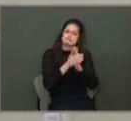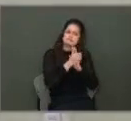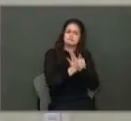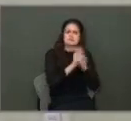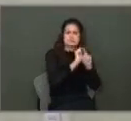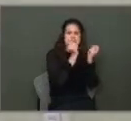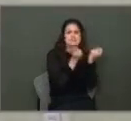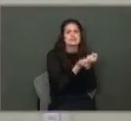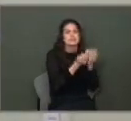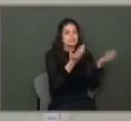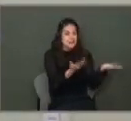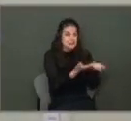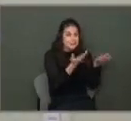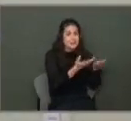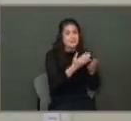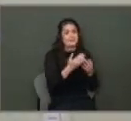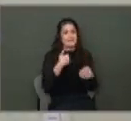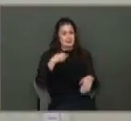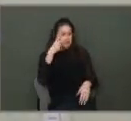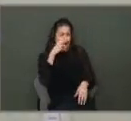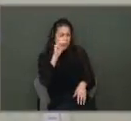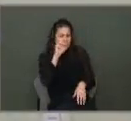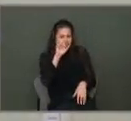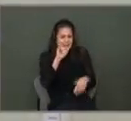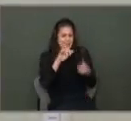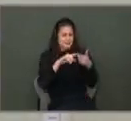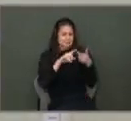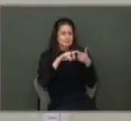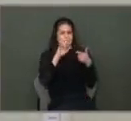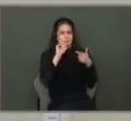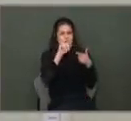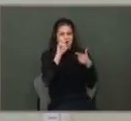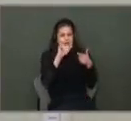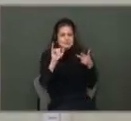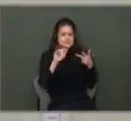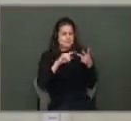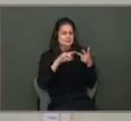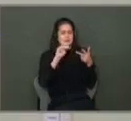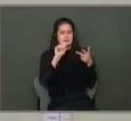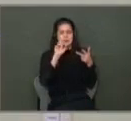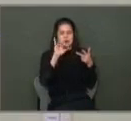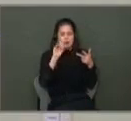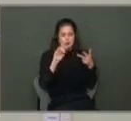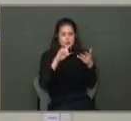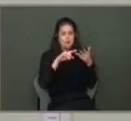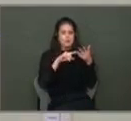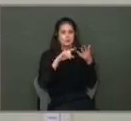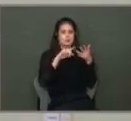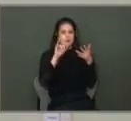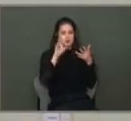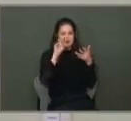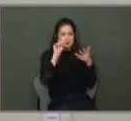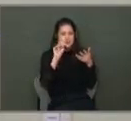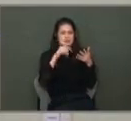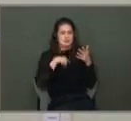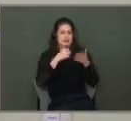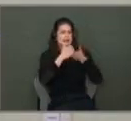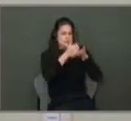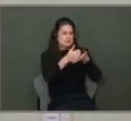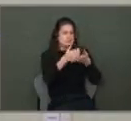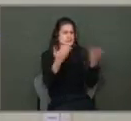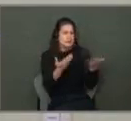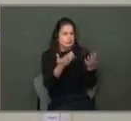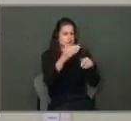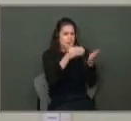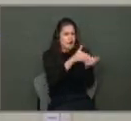us tonight. All kind of rock stars. I saw Maria, Rozzy. Mario is here. He helps with District 6 all the time.